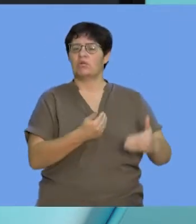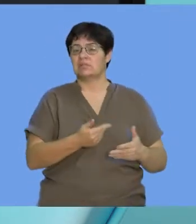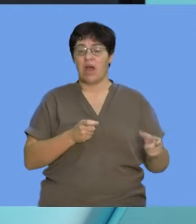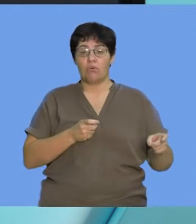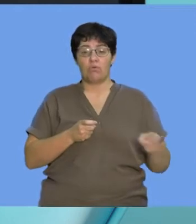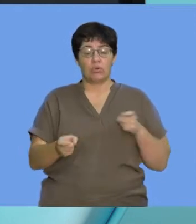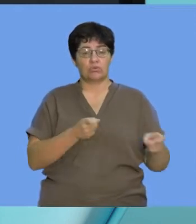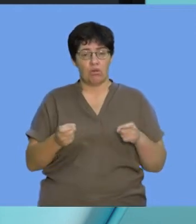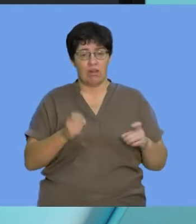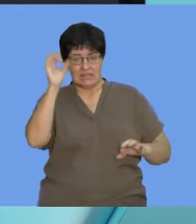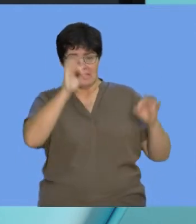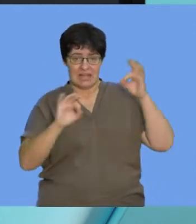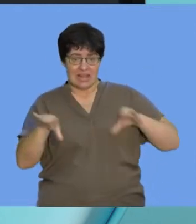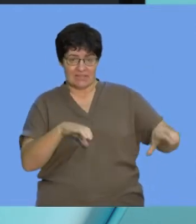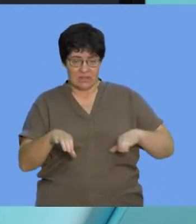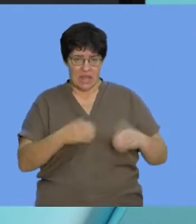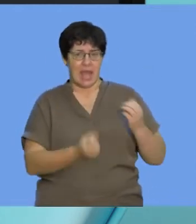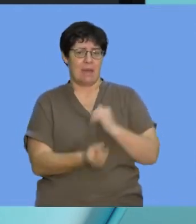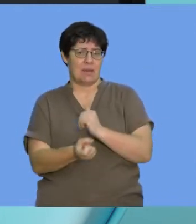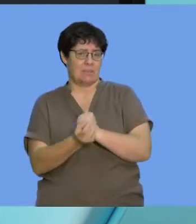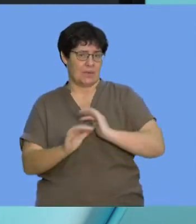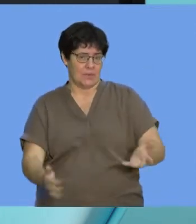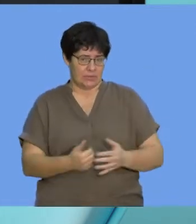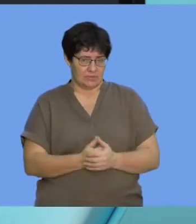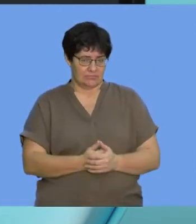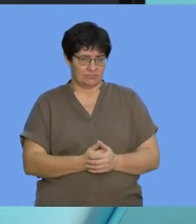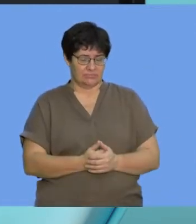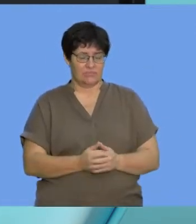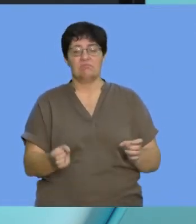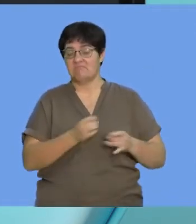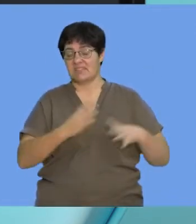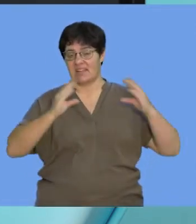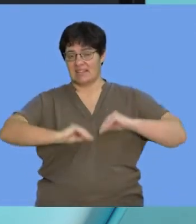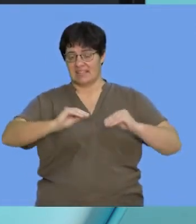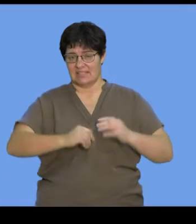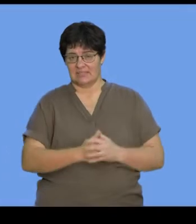controlling cellular activity takes place. So, let's get straight into the lesson.